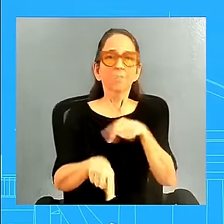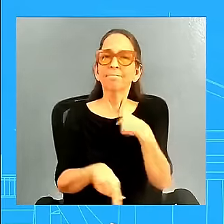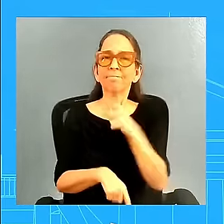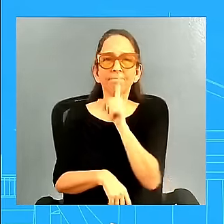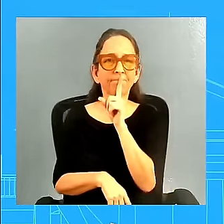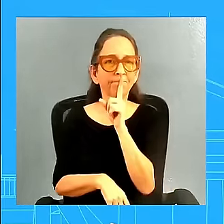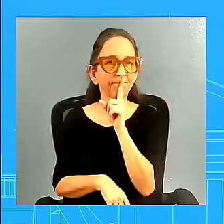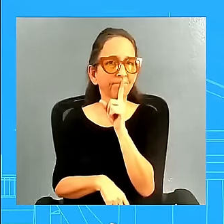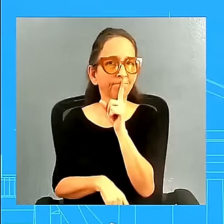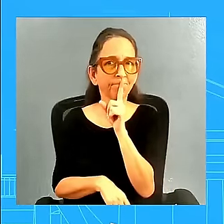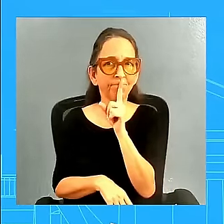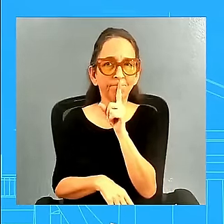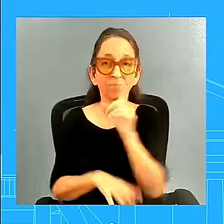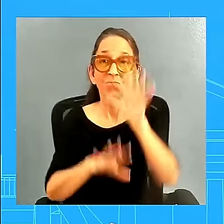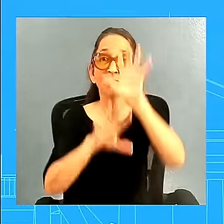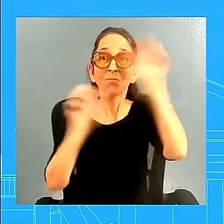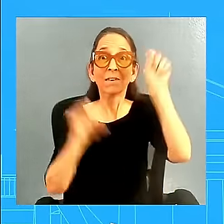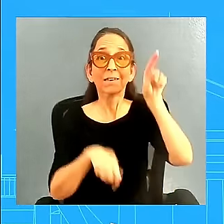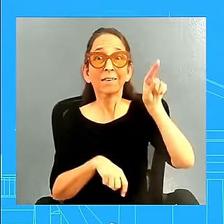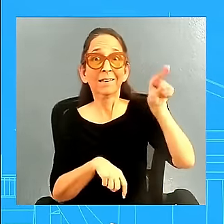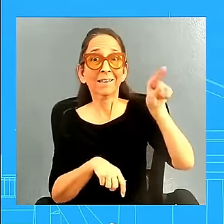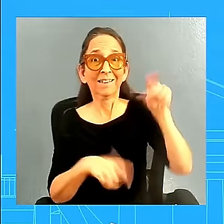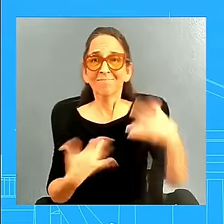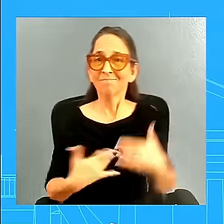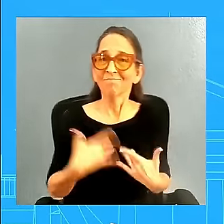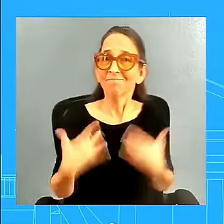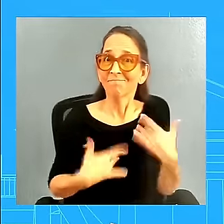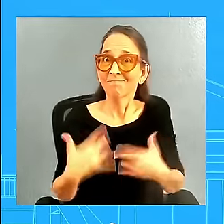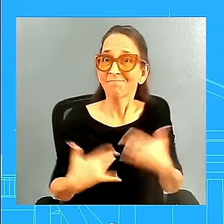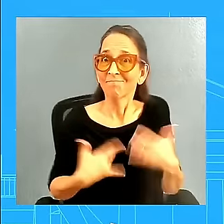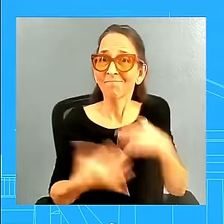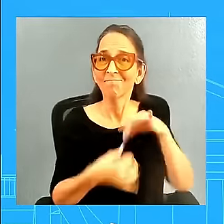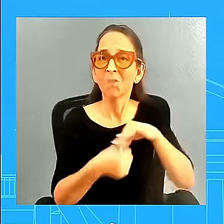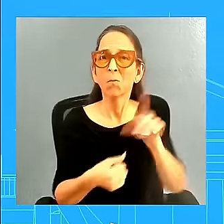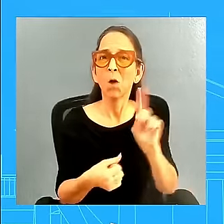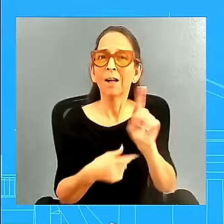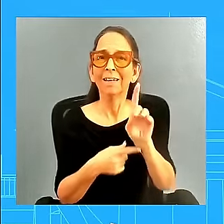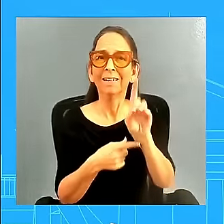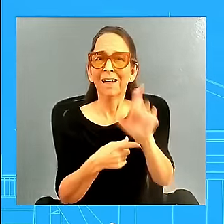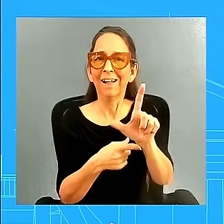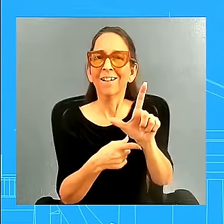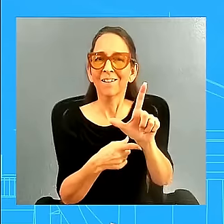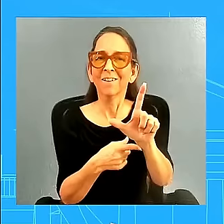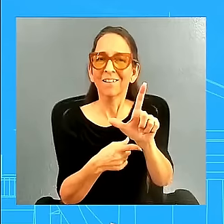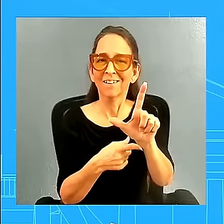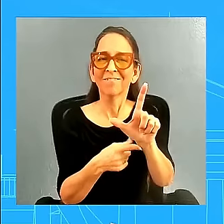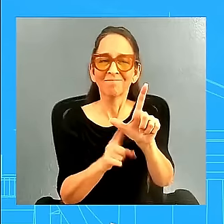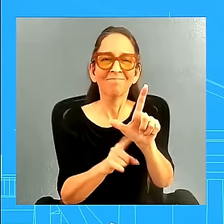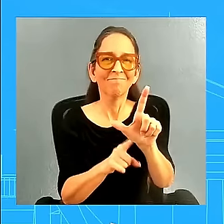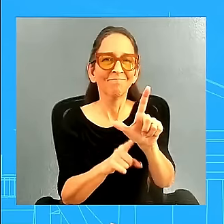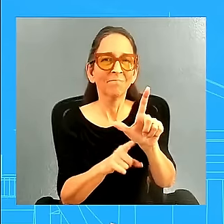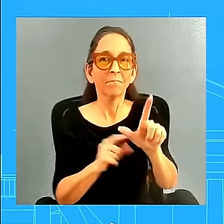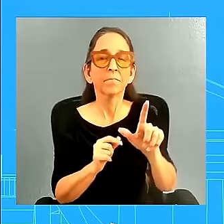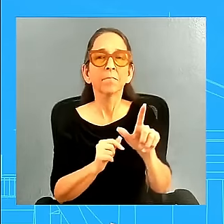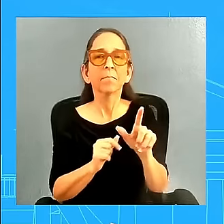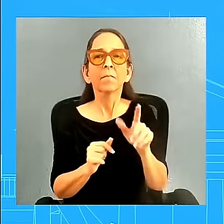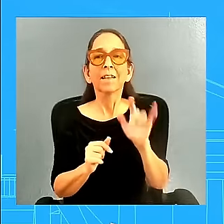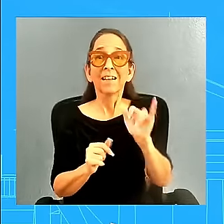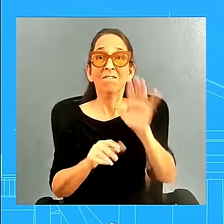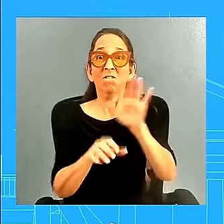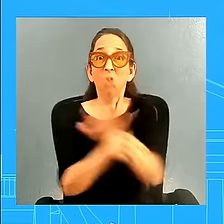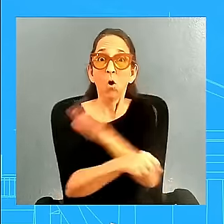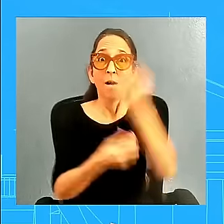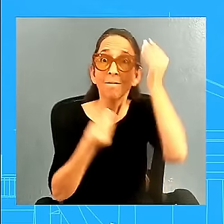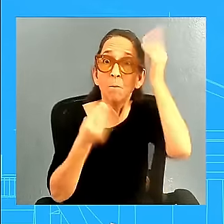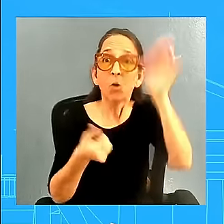casting his ballot in Delaware. And so once we have the full information on what his day is going to look like or what the last couple